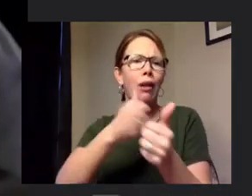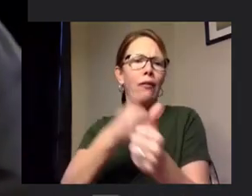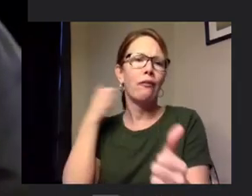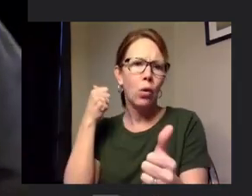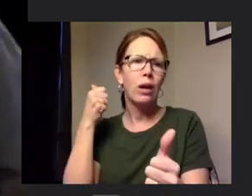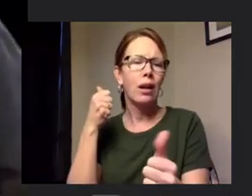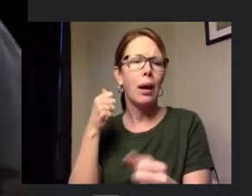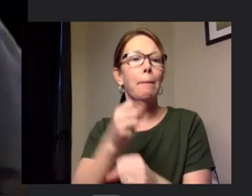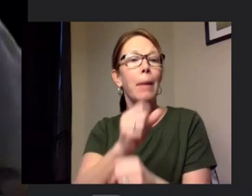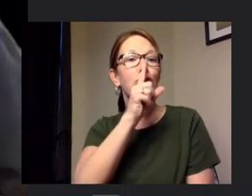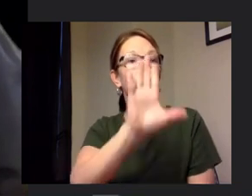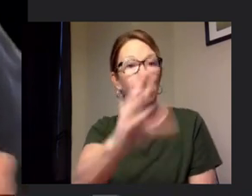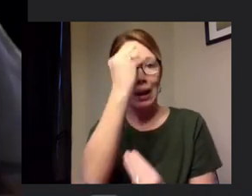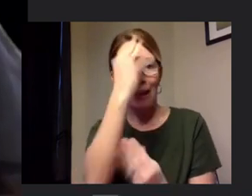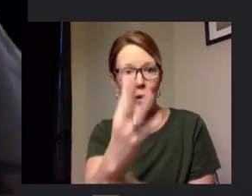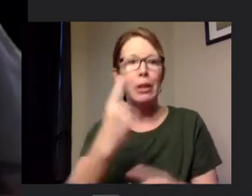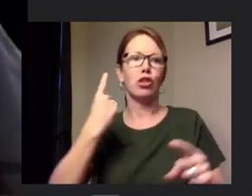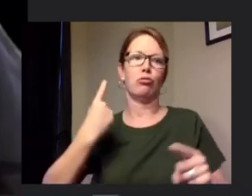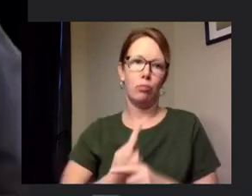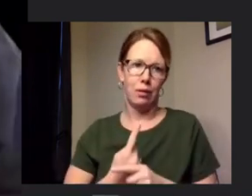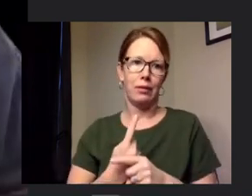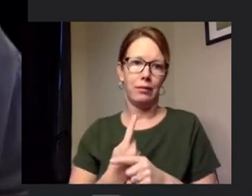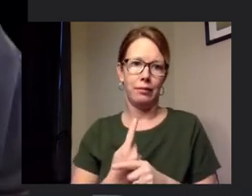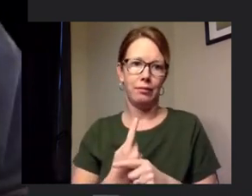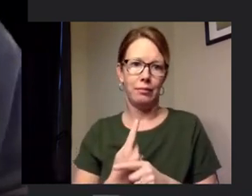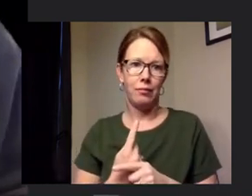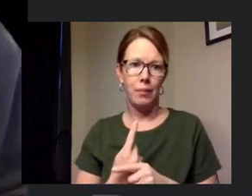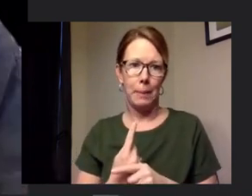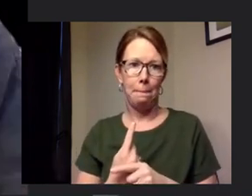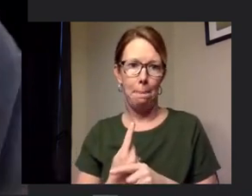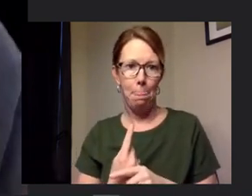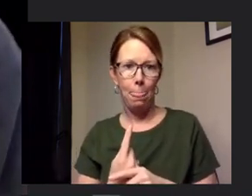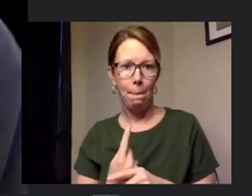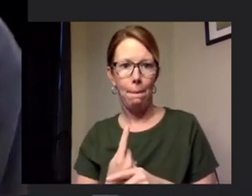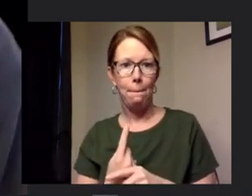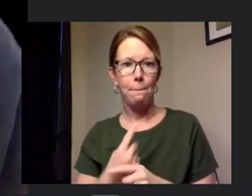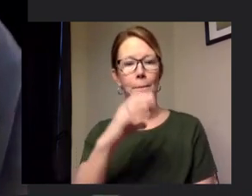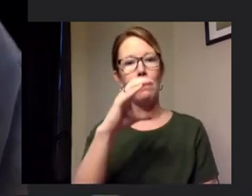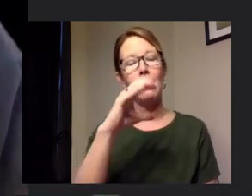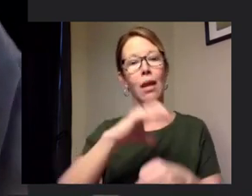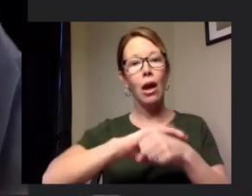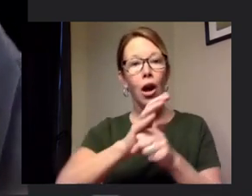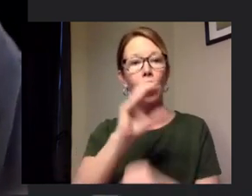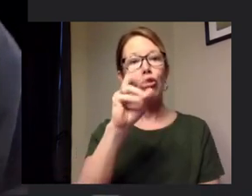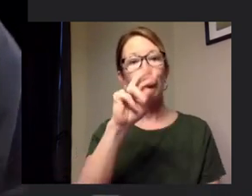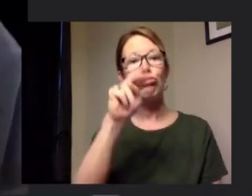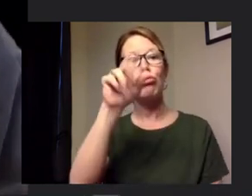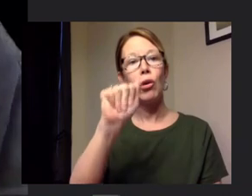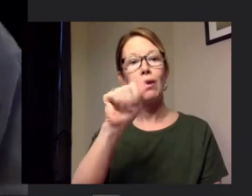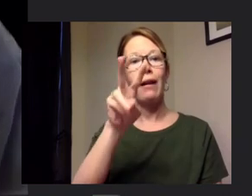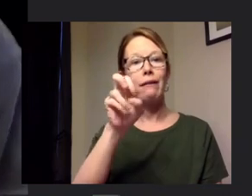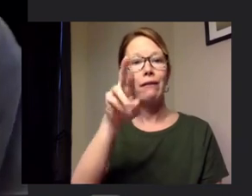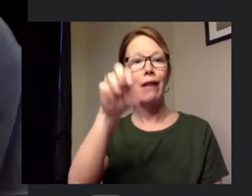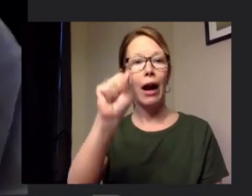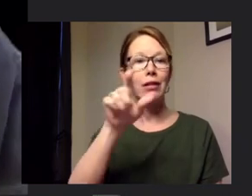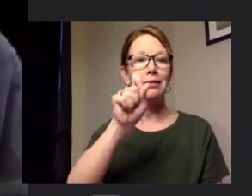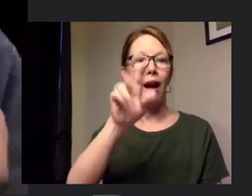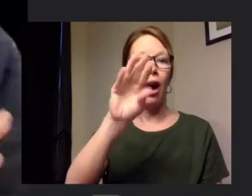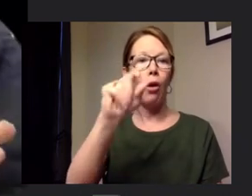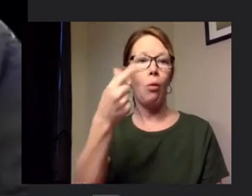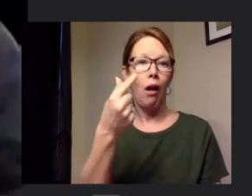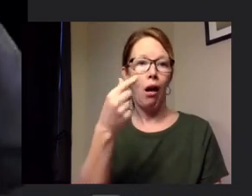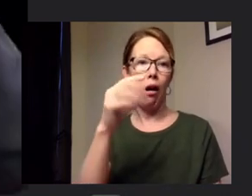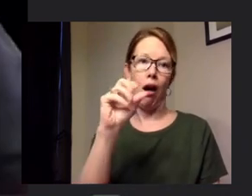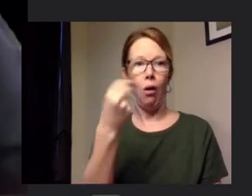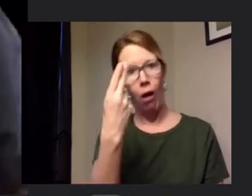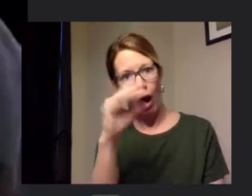from reliable sources i would say uh oh i don't know coronavirus.ohio.gov uh or the cdc site i would stay